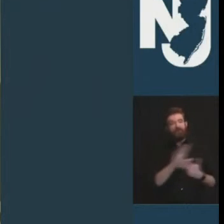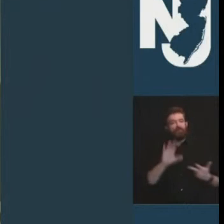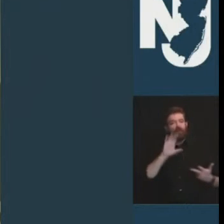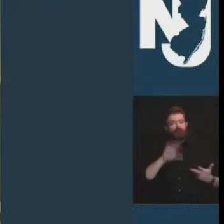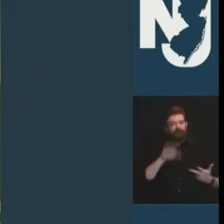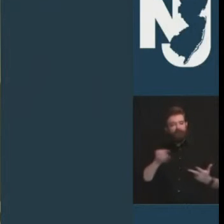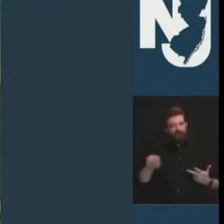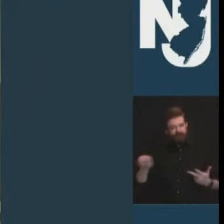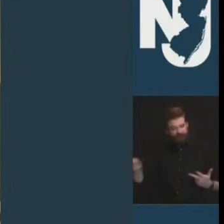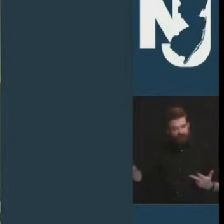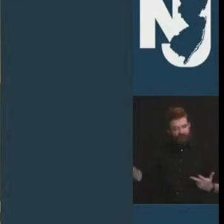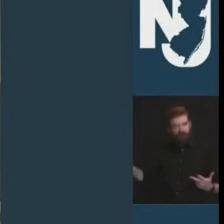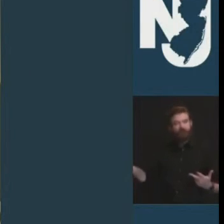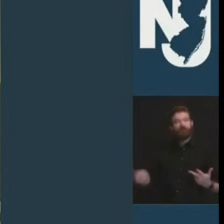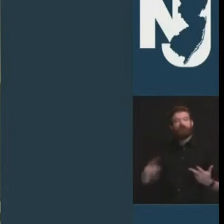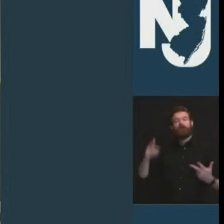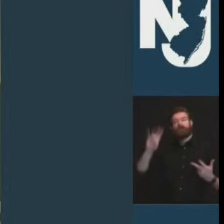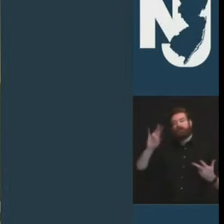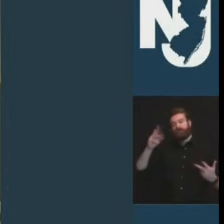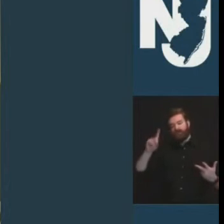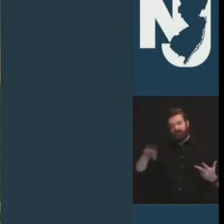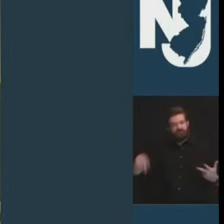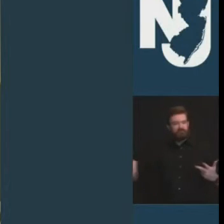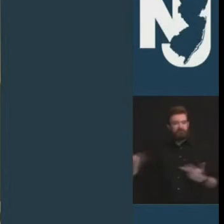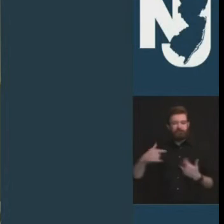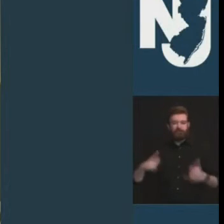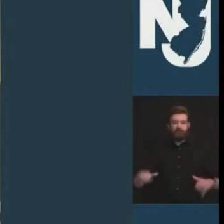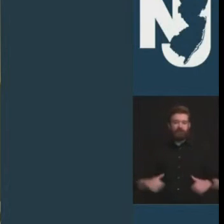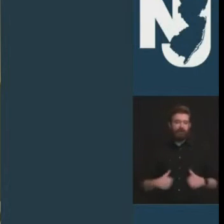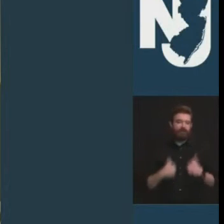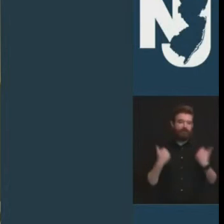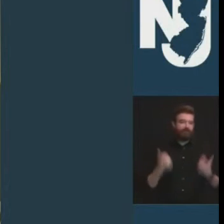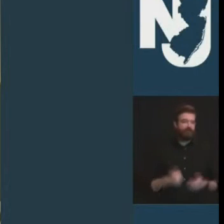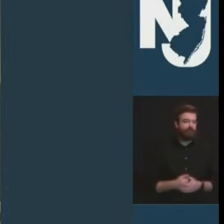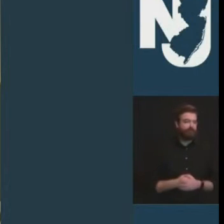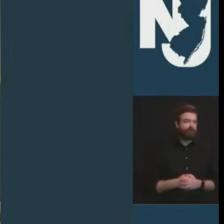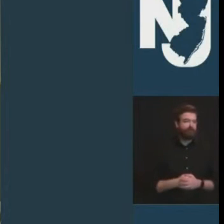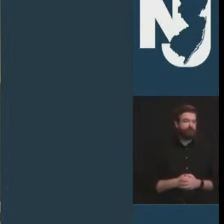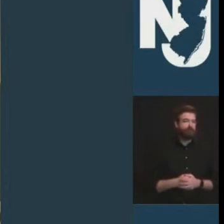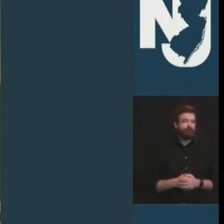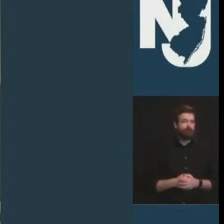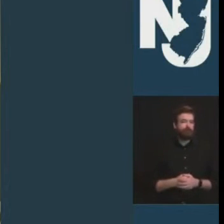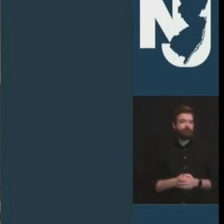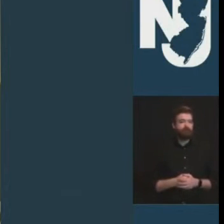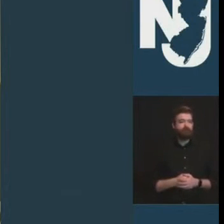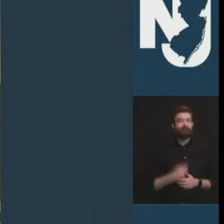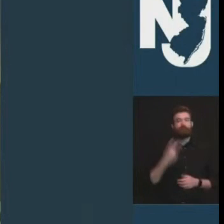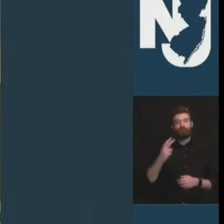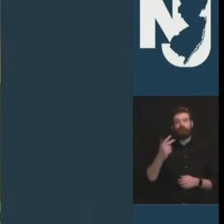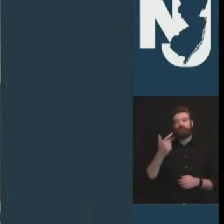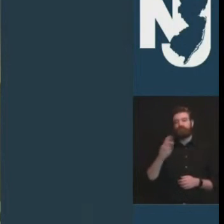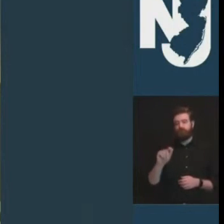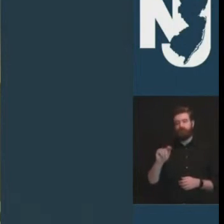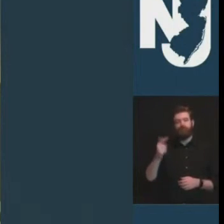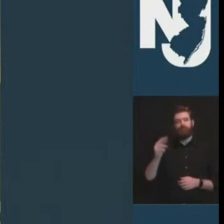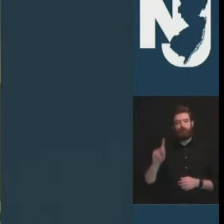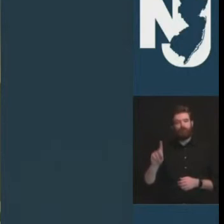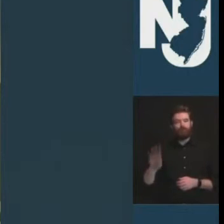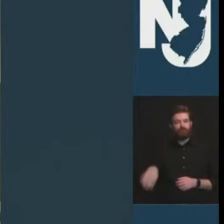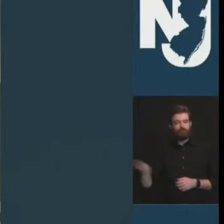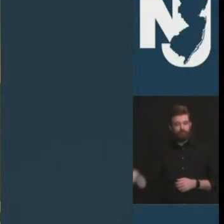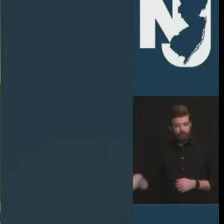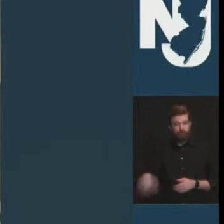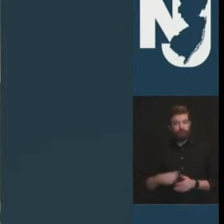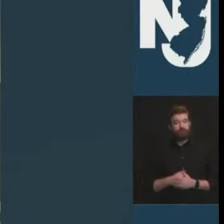cameron diego santos and marcos and two great grandchildren talon and kj we